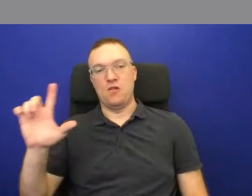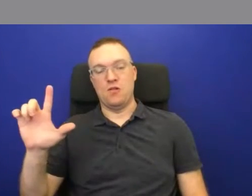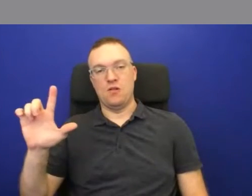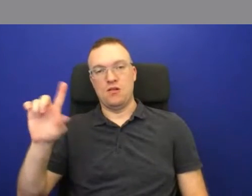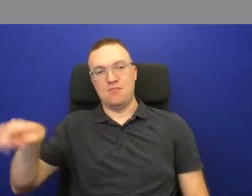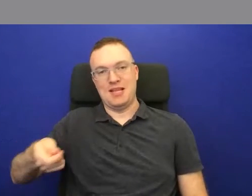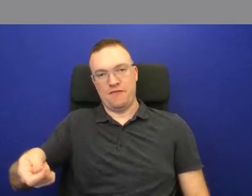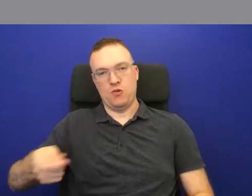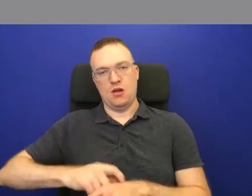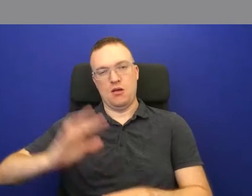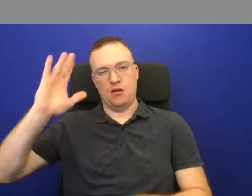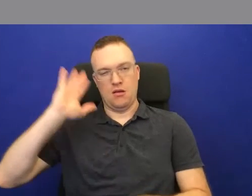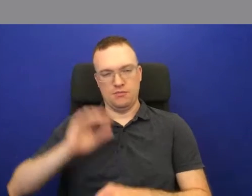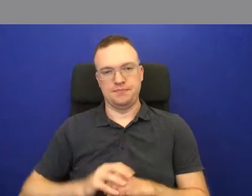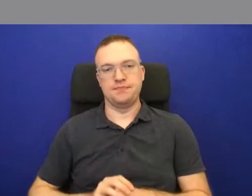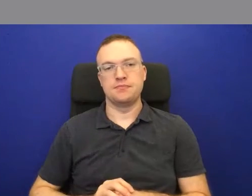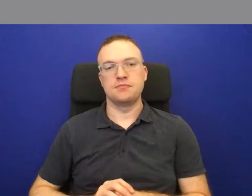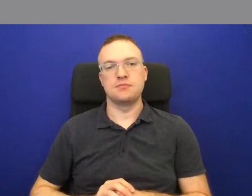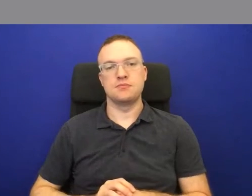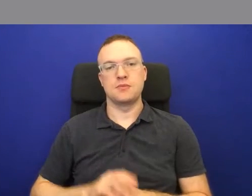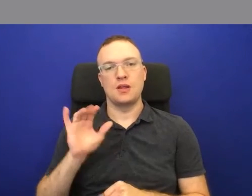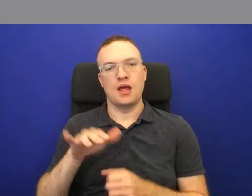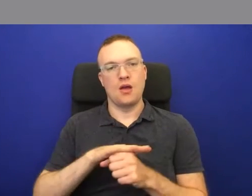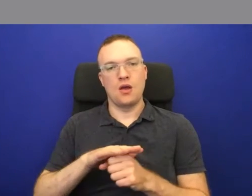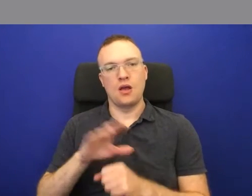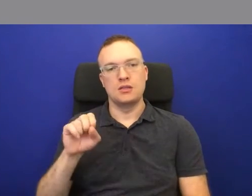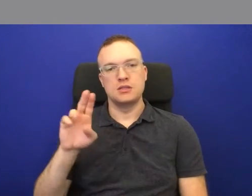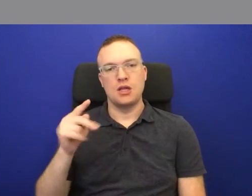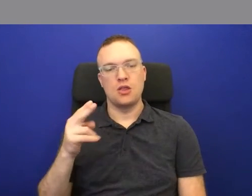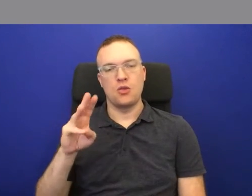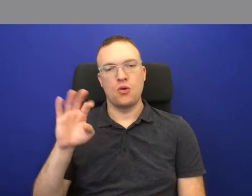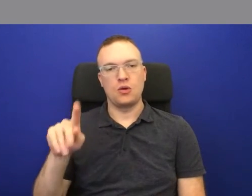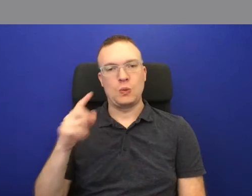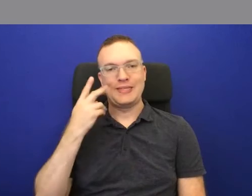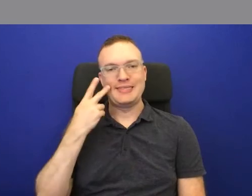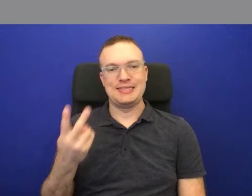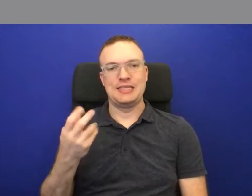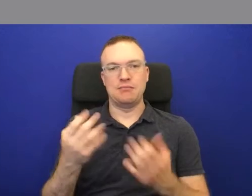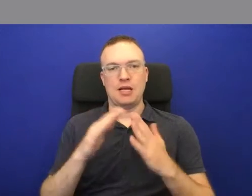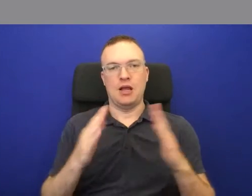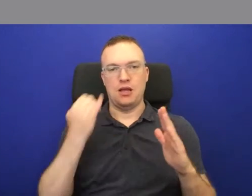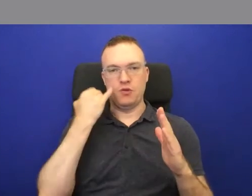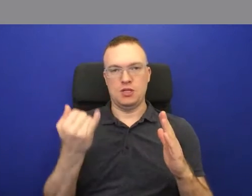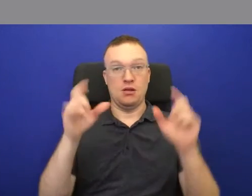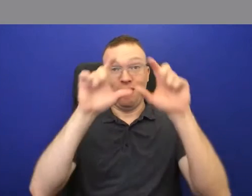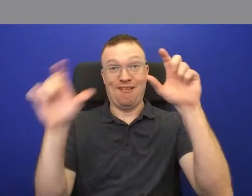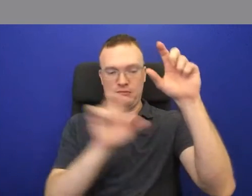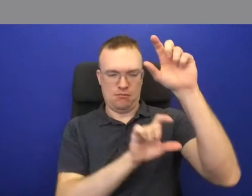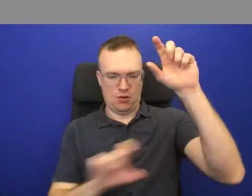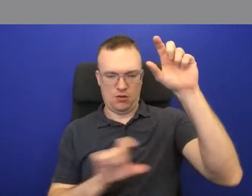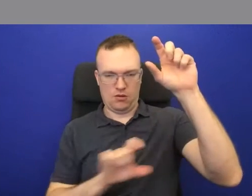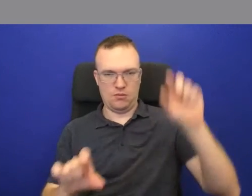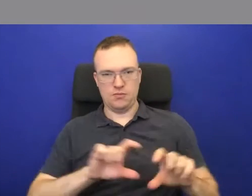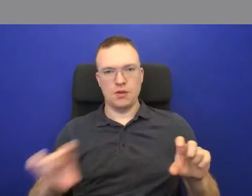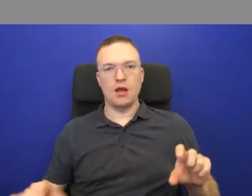In Southwark, we can see that much of the houses, if you look at the bottom of the screen, have little